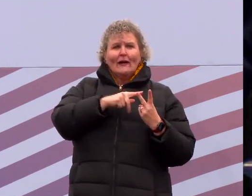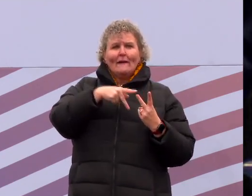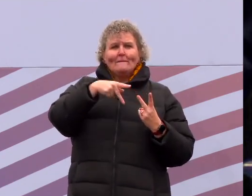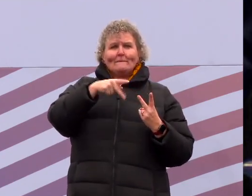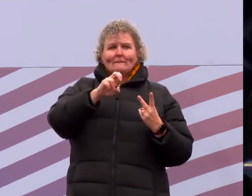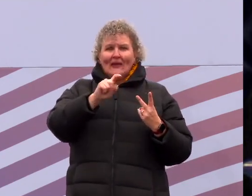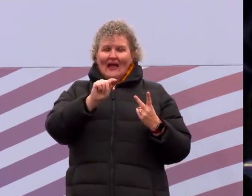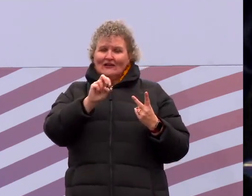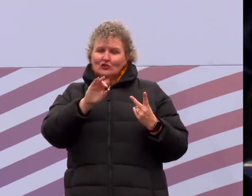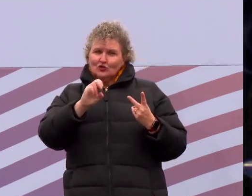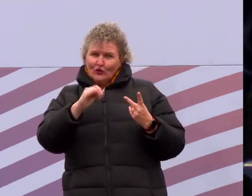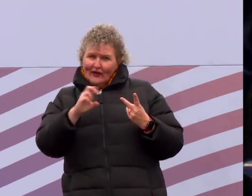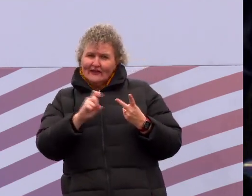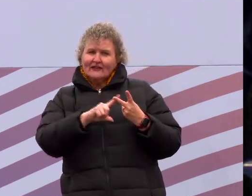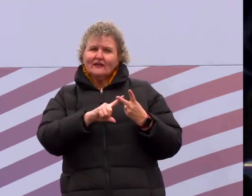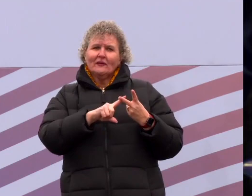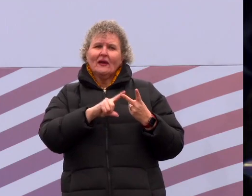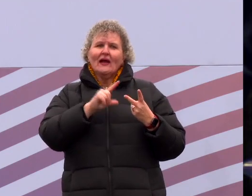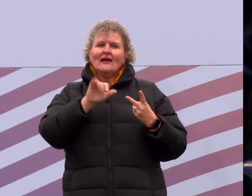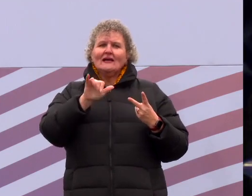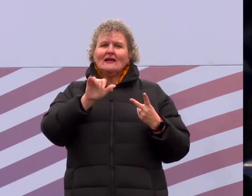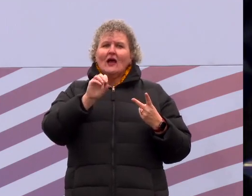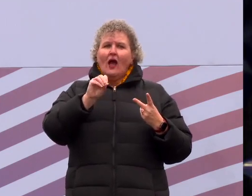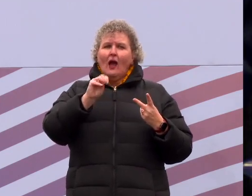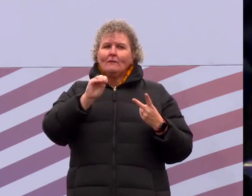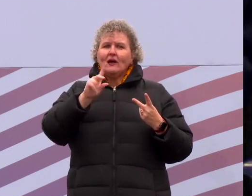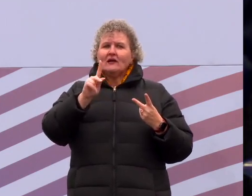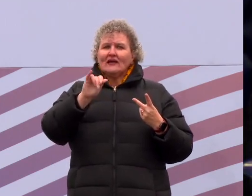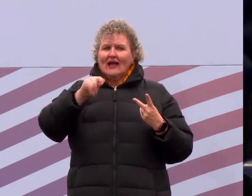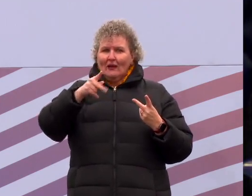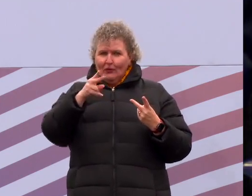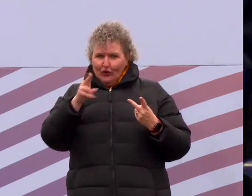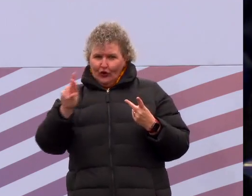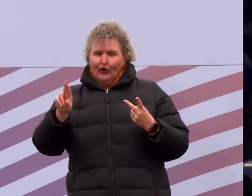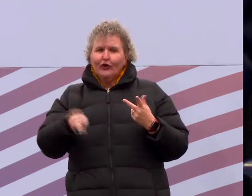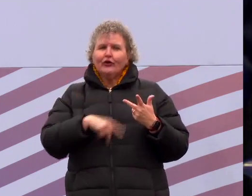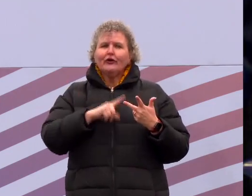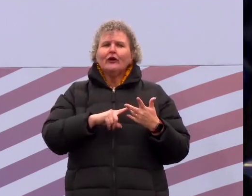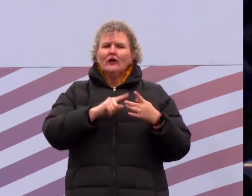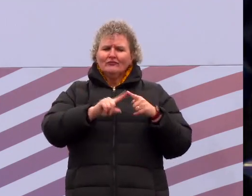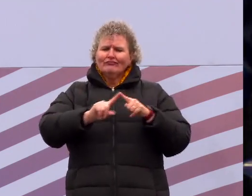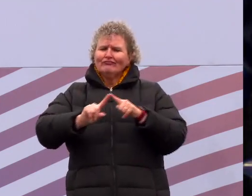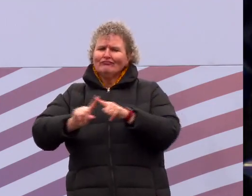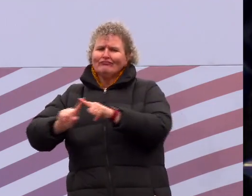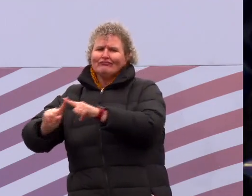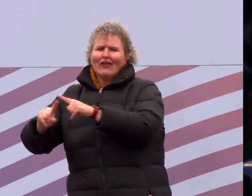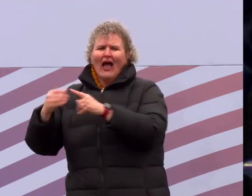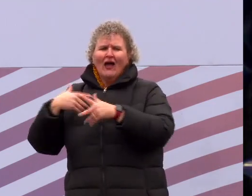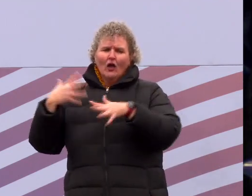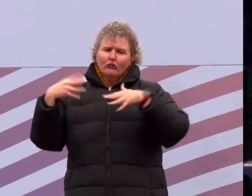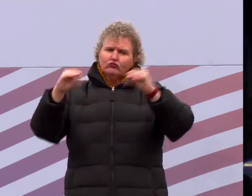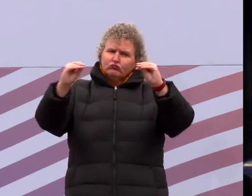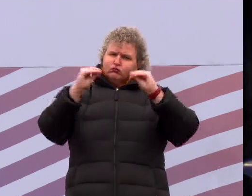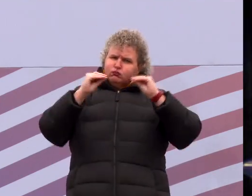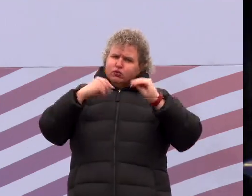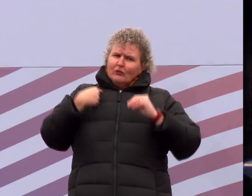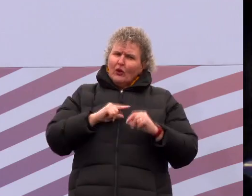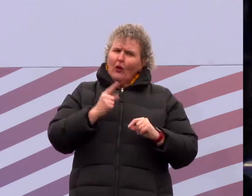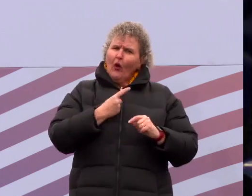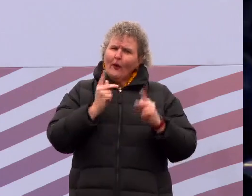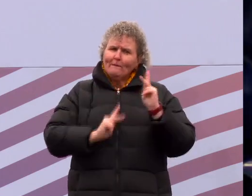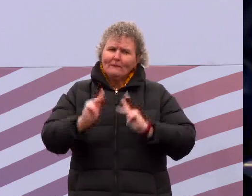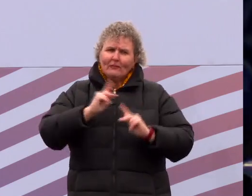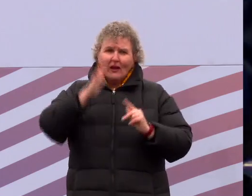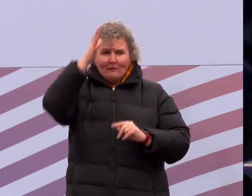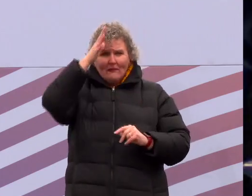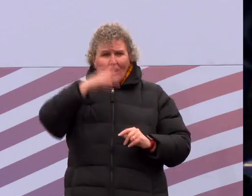and the Feast of Tabernacles. Father, three times a year you instructed Israel and all the men were instructed to meet with